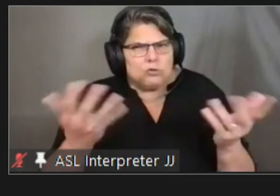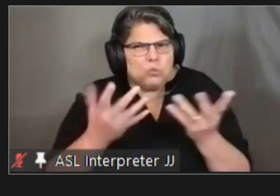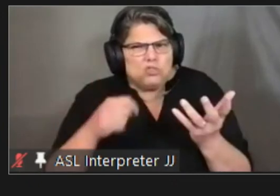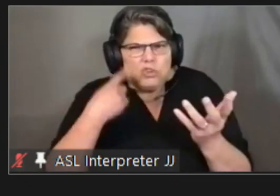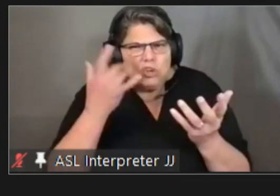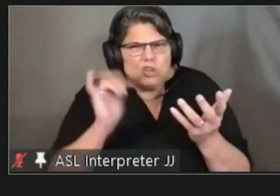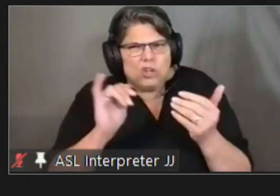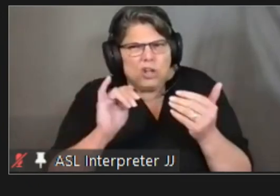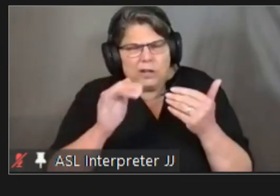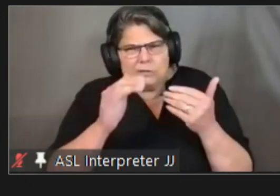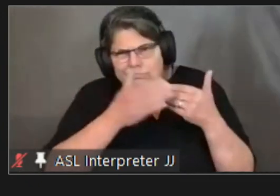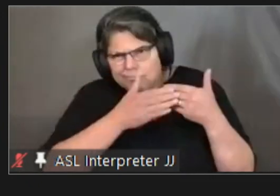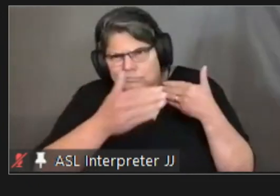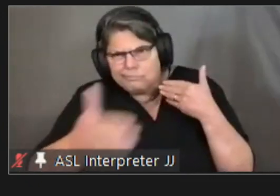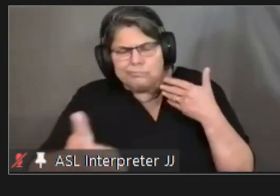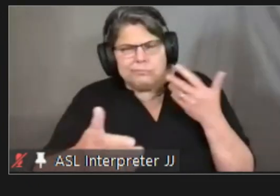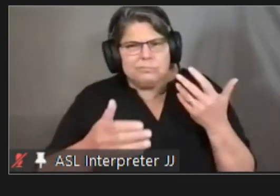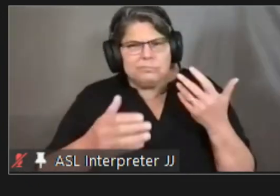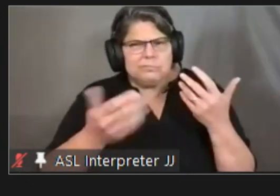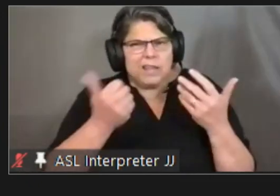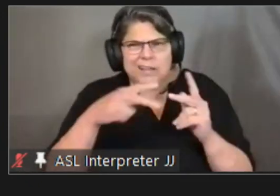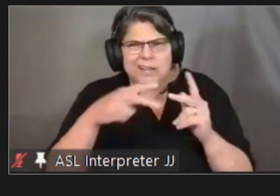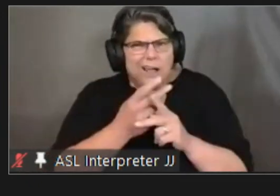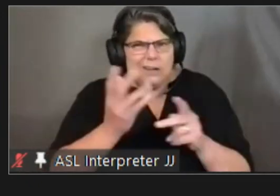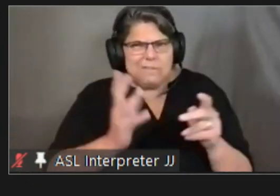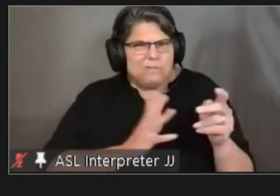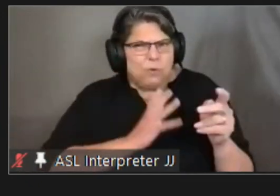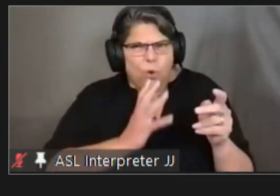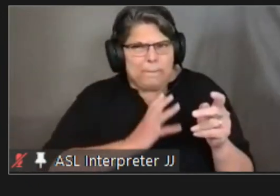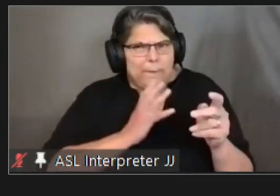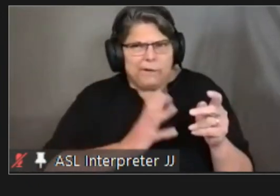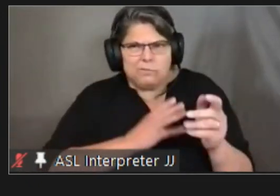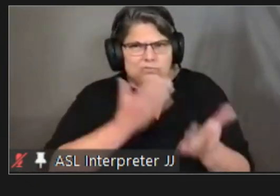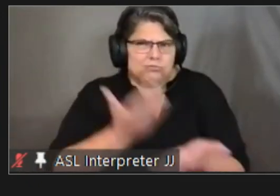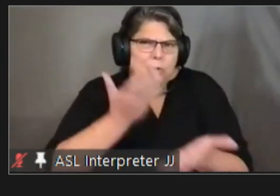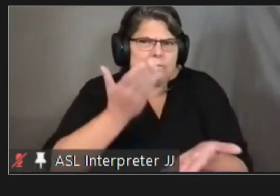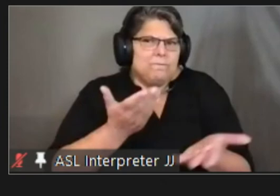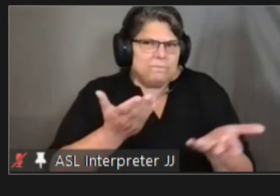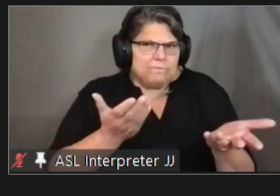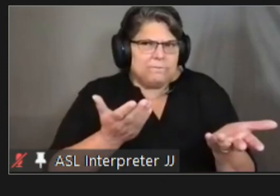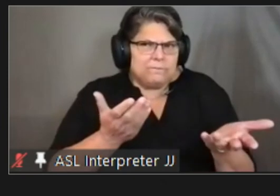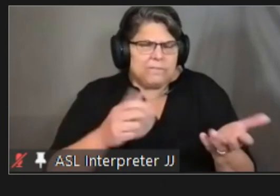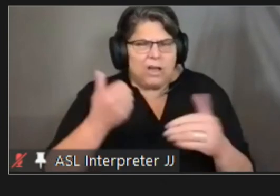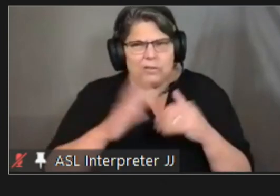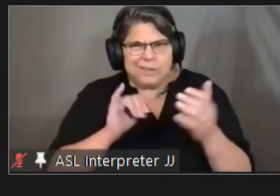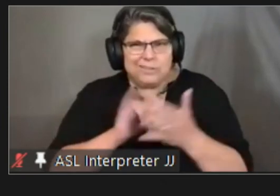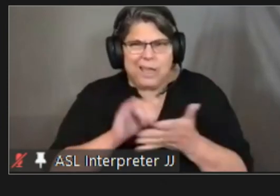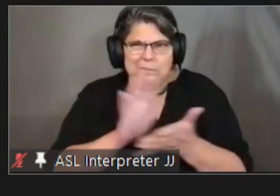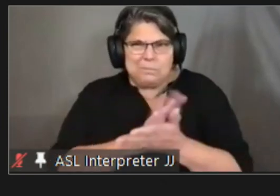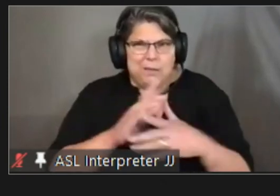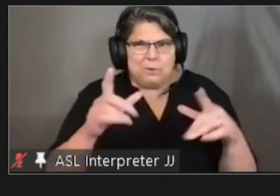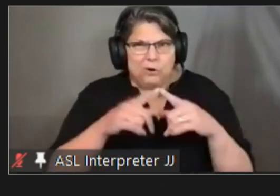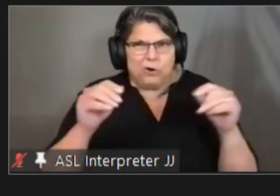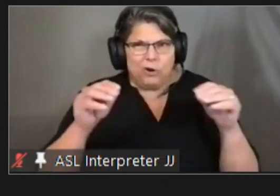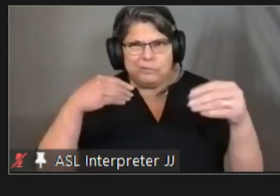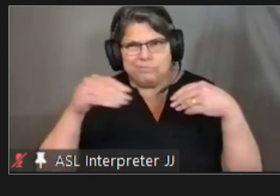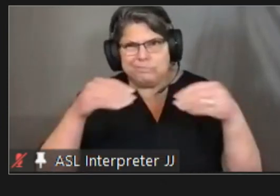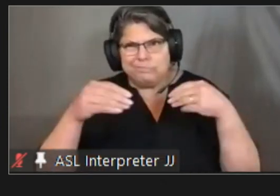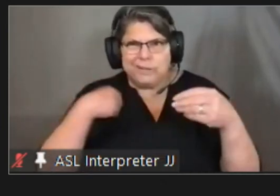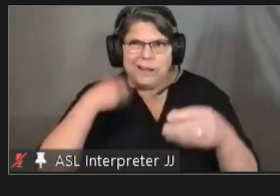if there's been any talk of formalizing that kind of verification process beyond the flimsy paper card that i carry around in my wallet